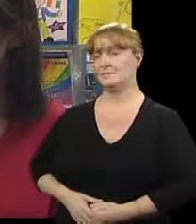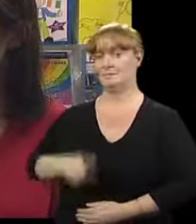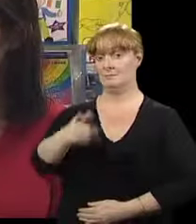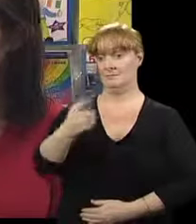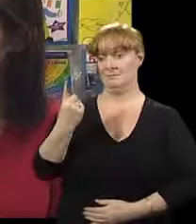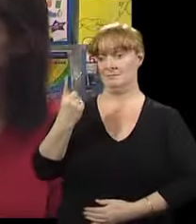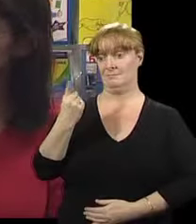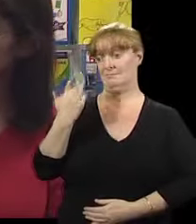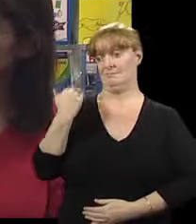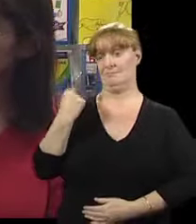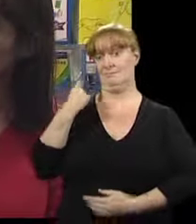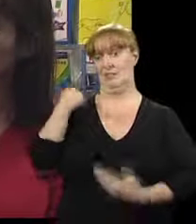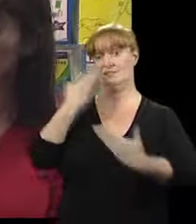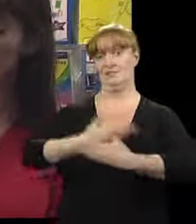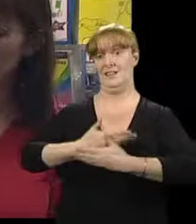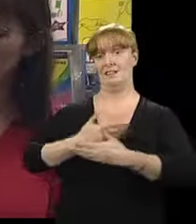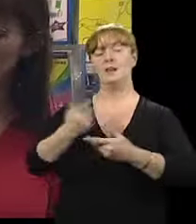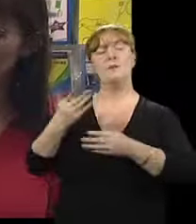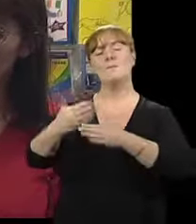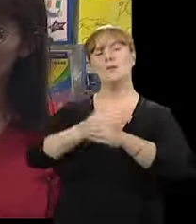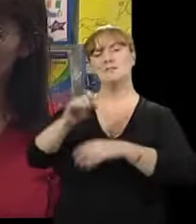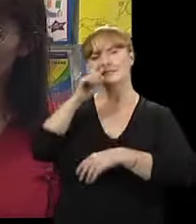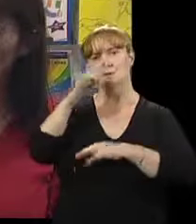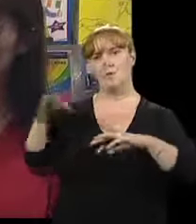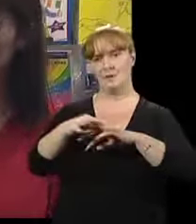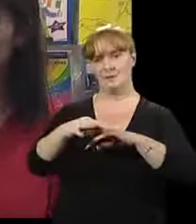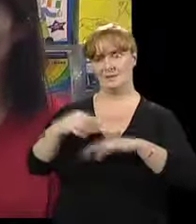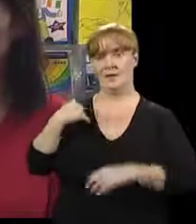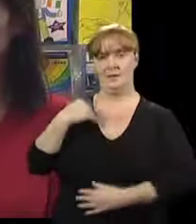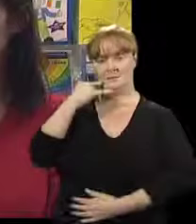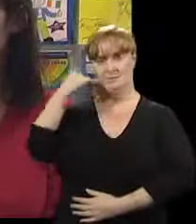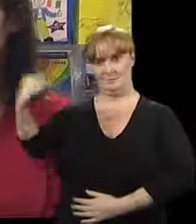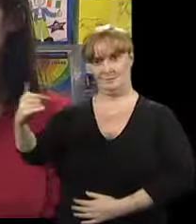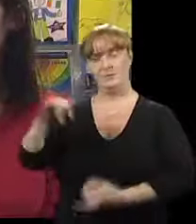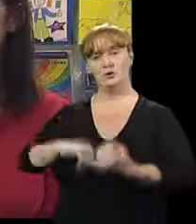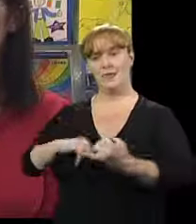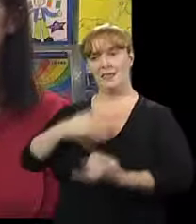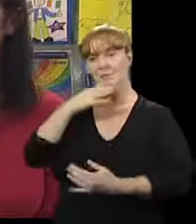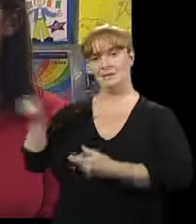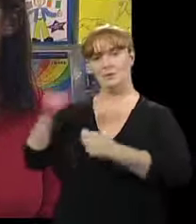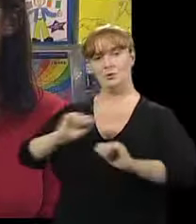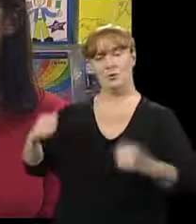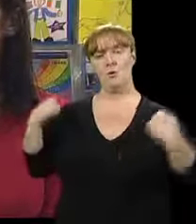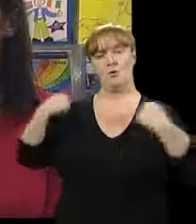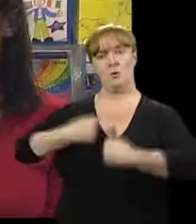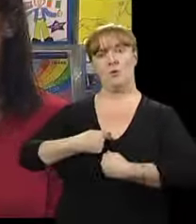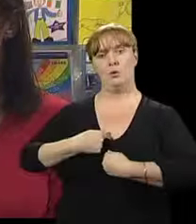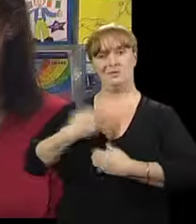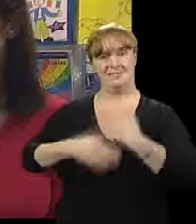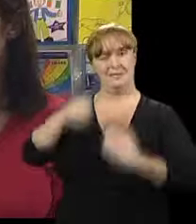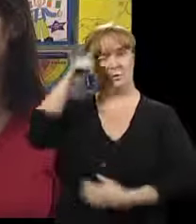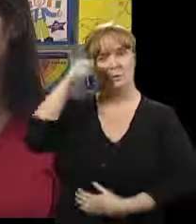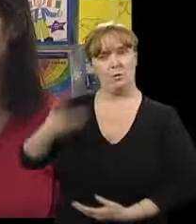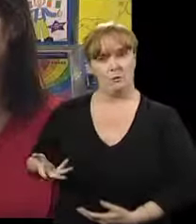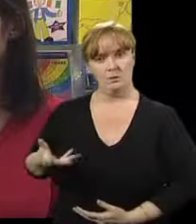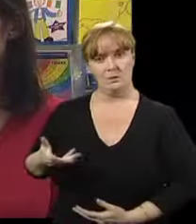before, the night before her sister's wedding when she was a bridesmaid, I rang her to remind her to take a jacket just in case she needed